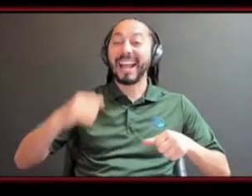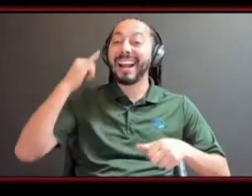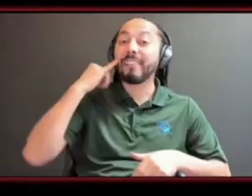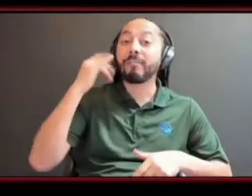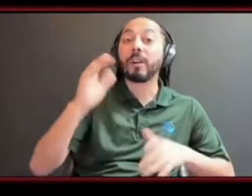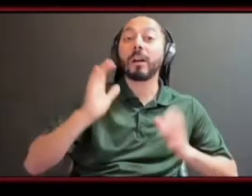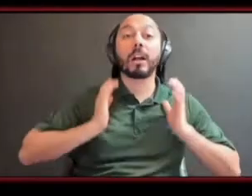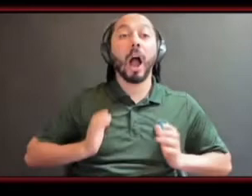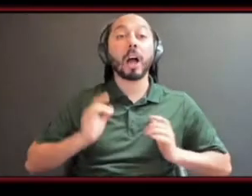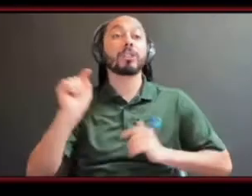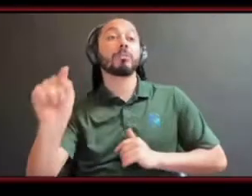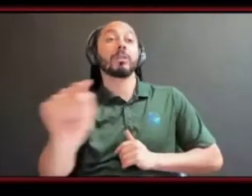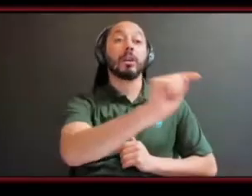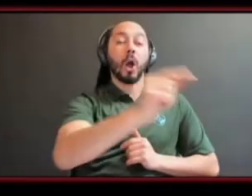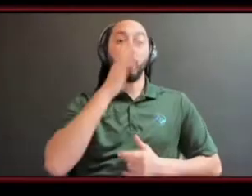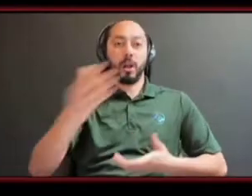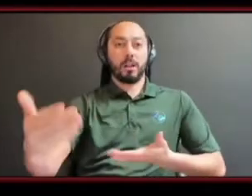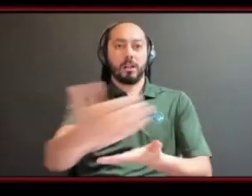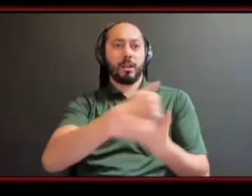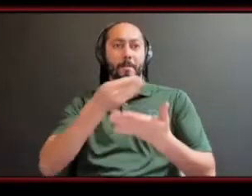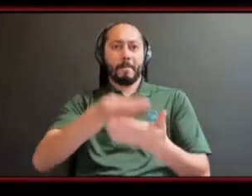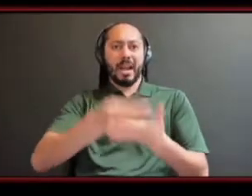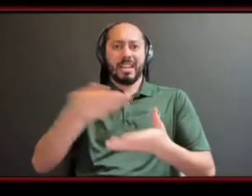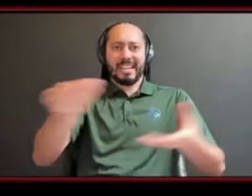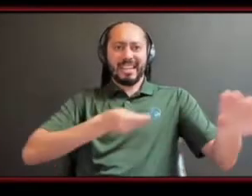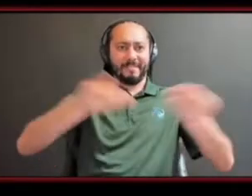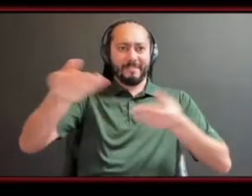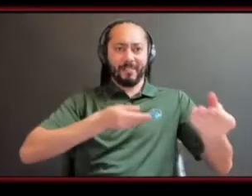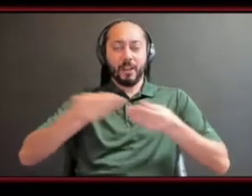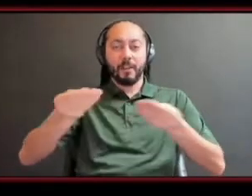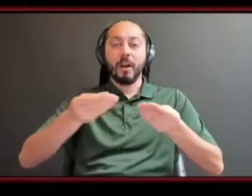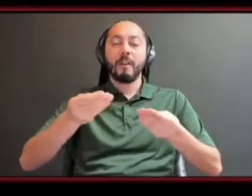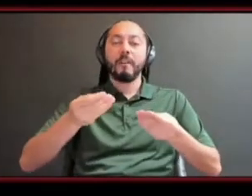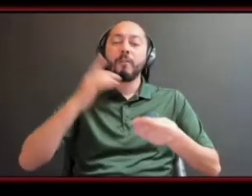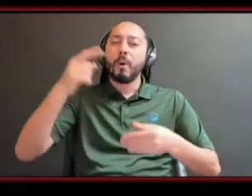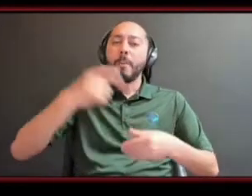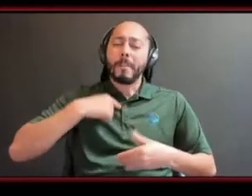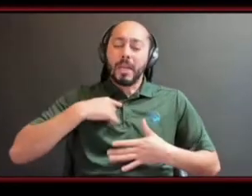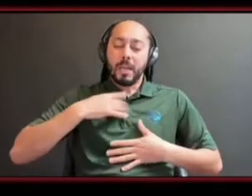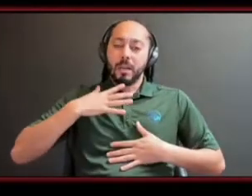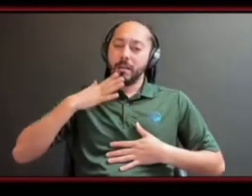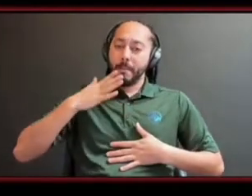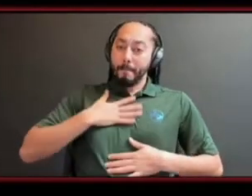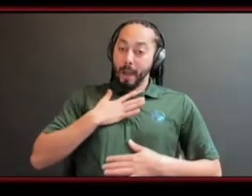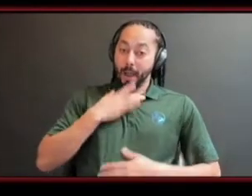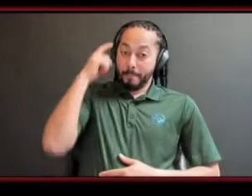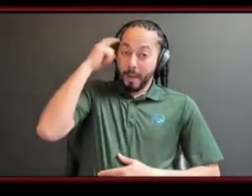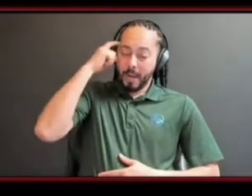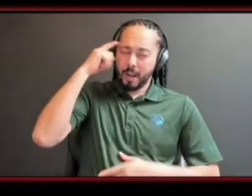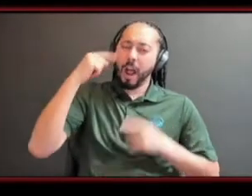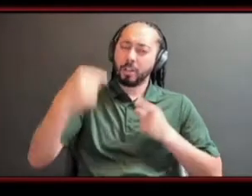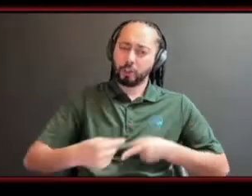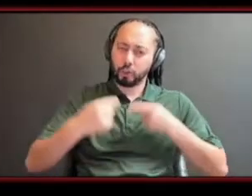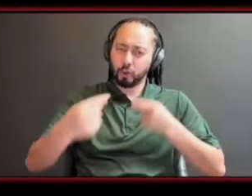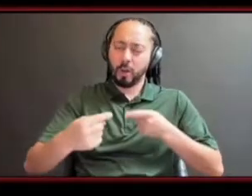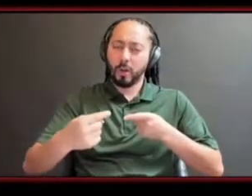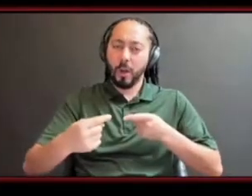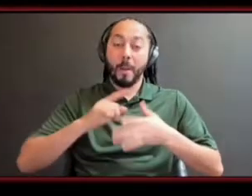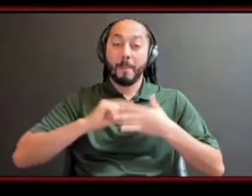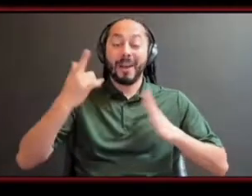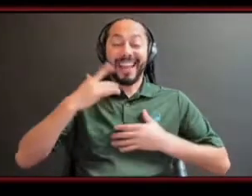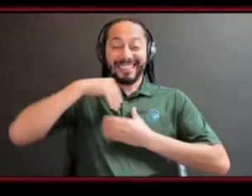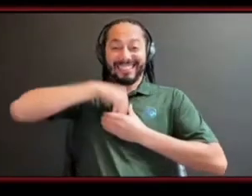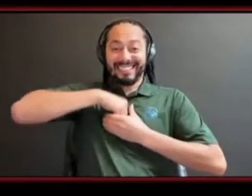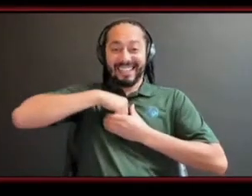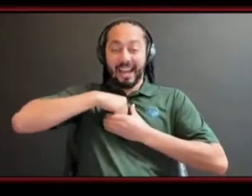found it really hard getting over that mentally for me personally but on the outside i had to keep pushing and chugging on as if everything